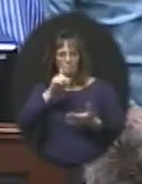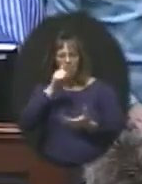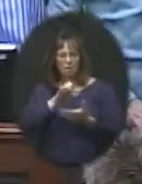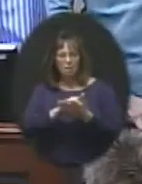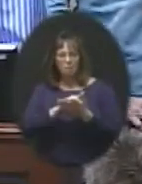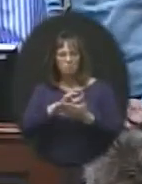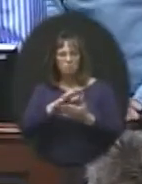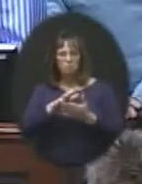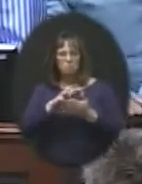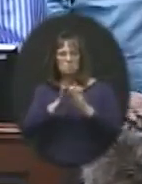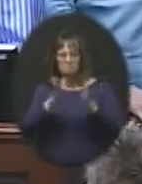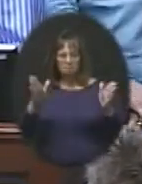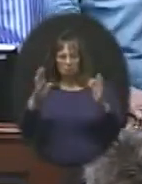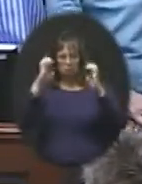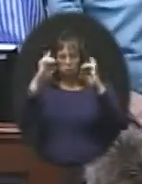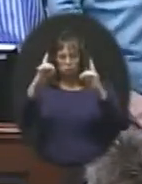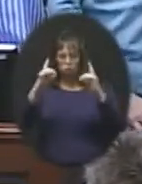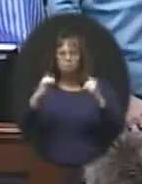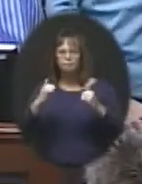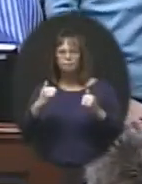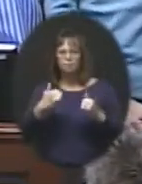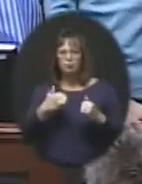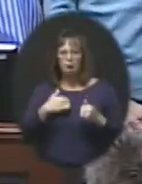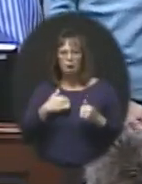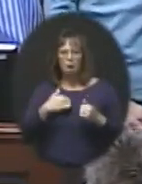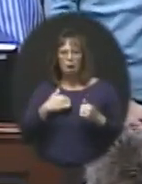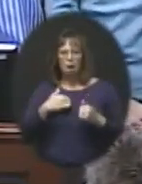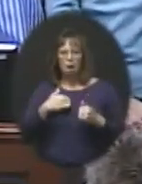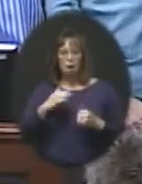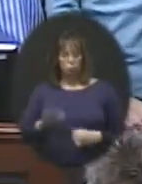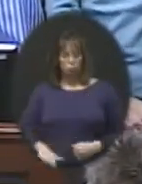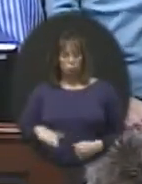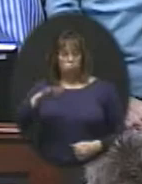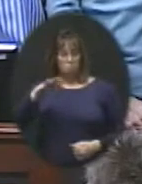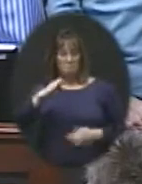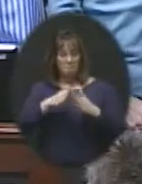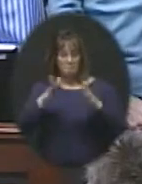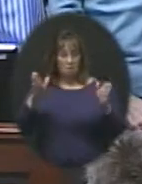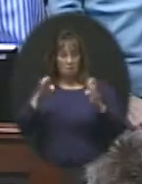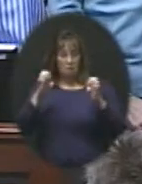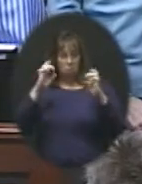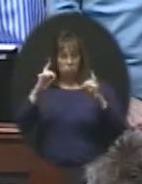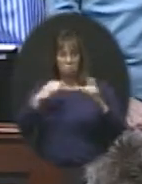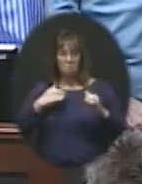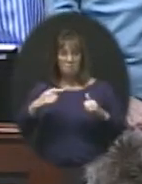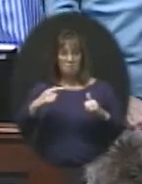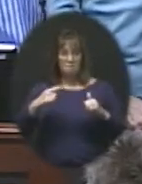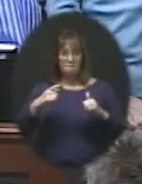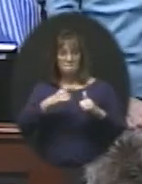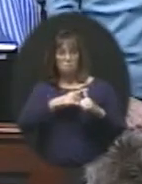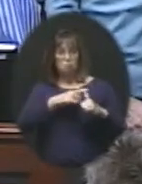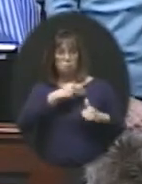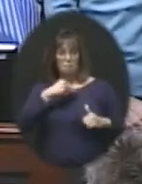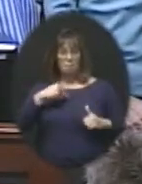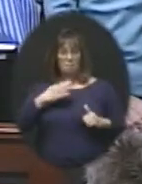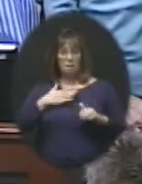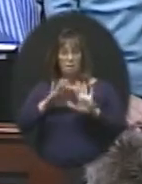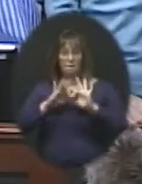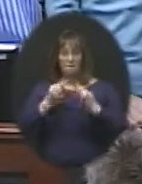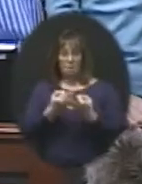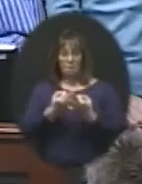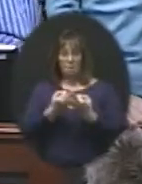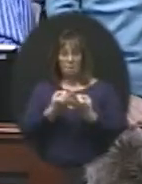public education. I'm a product of public education. I'm the first member of my family